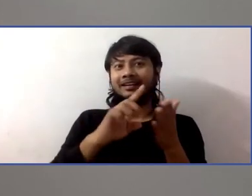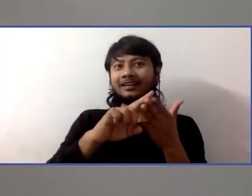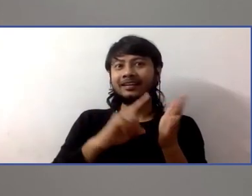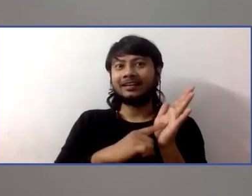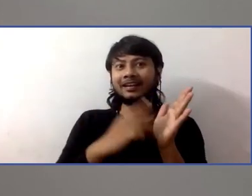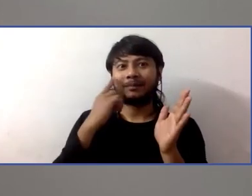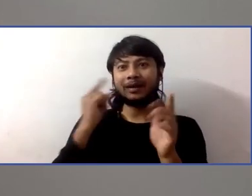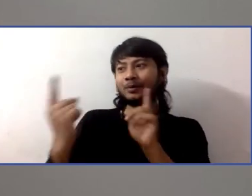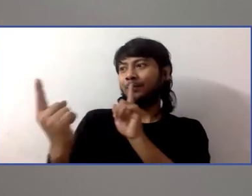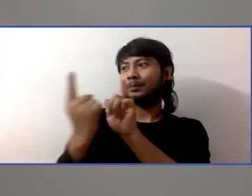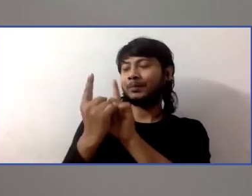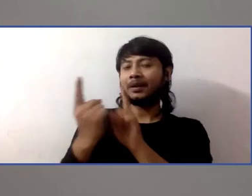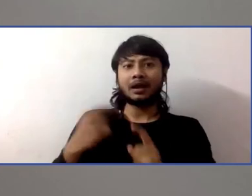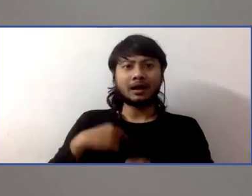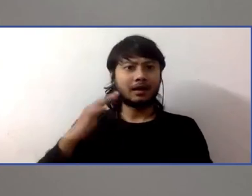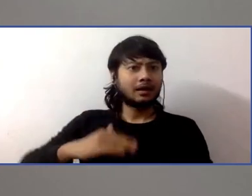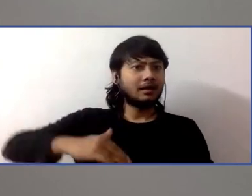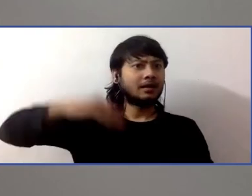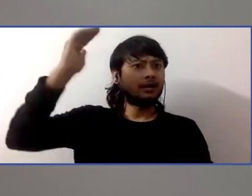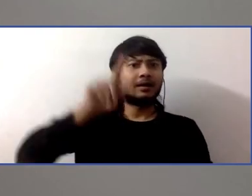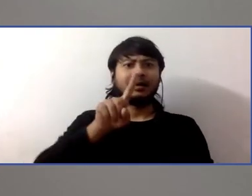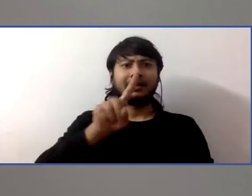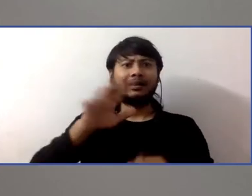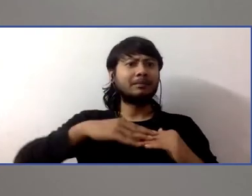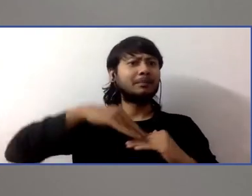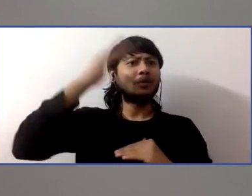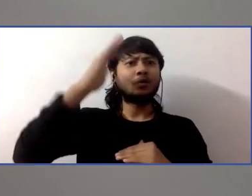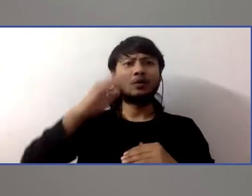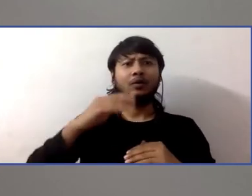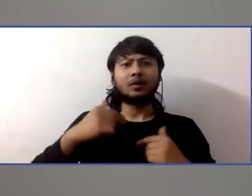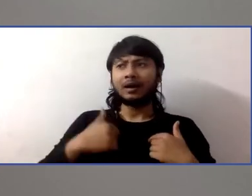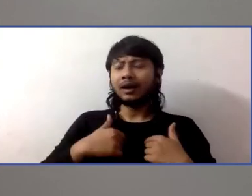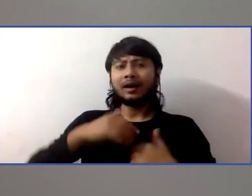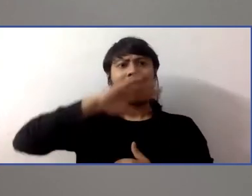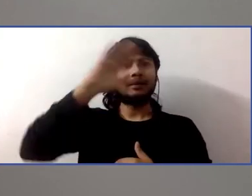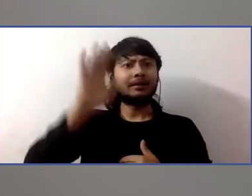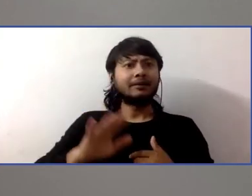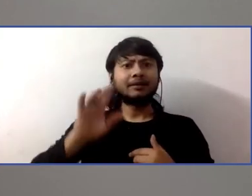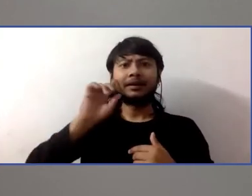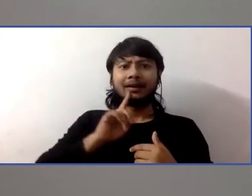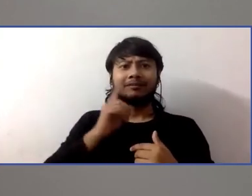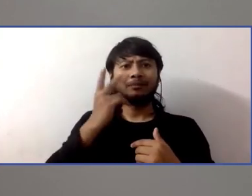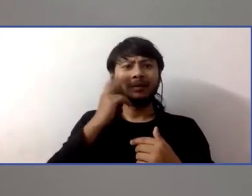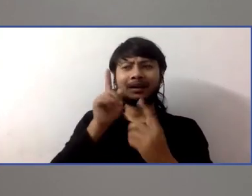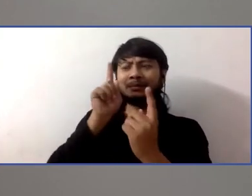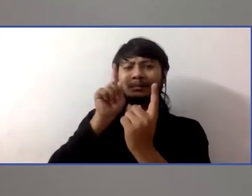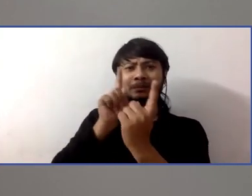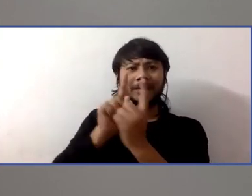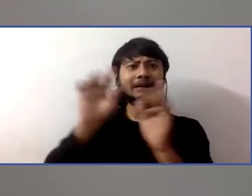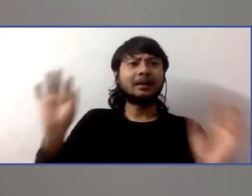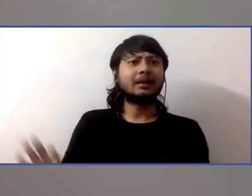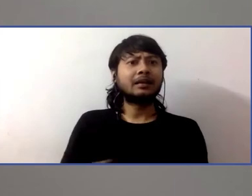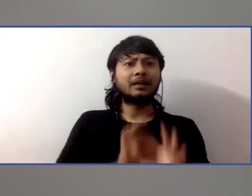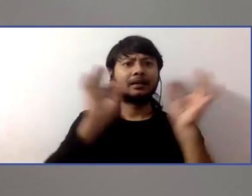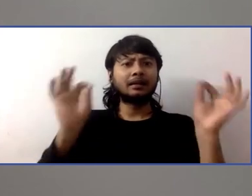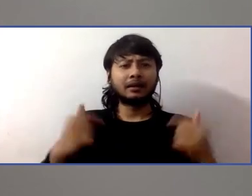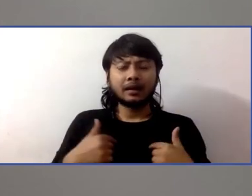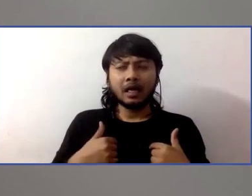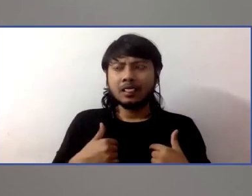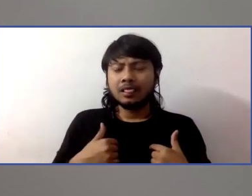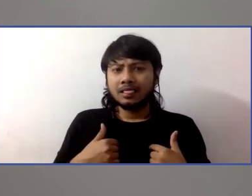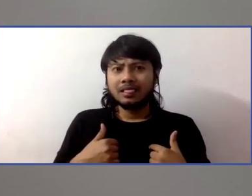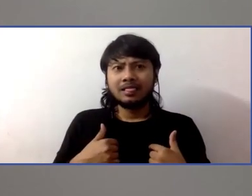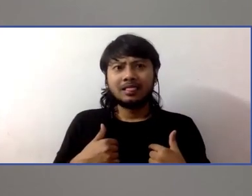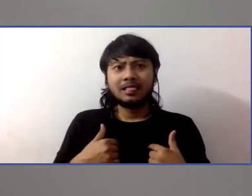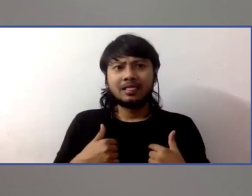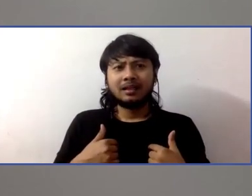with and learning from someone who's DeafBlind for the very first time in my life. And I thought, how could we create experiences where more people like me,